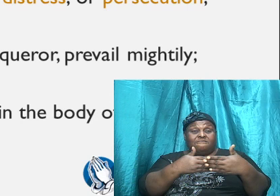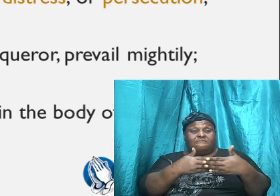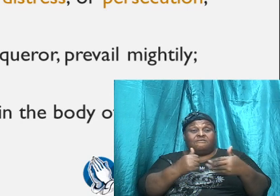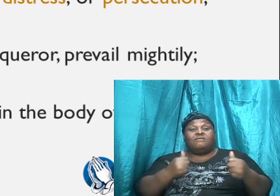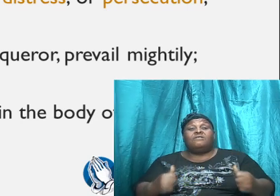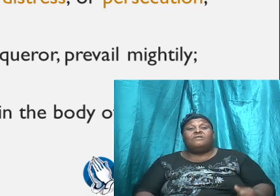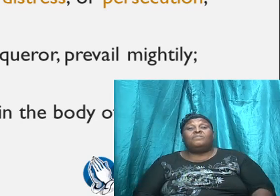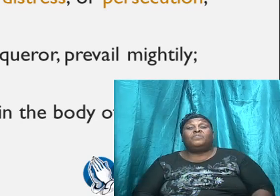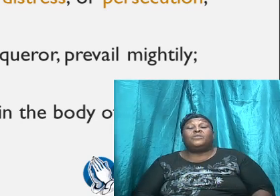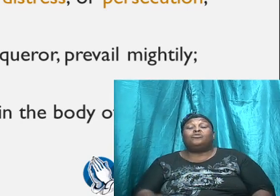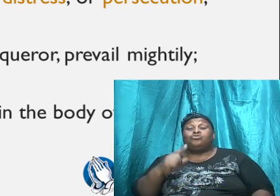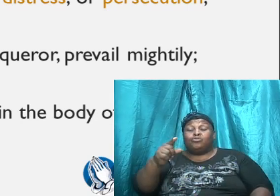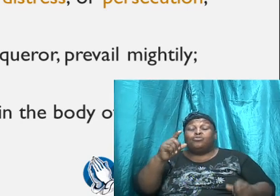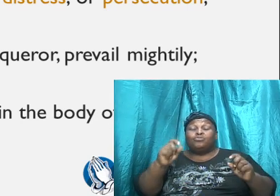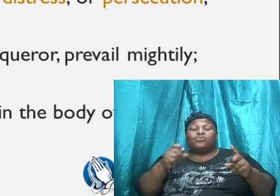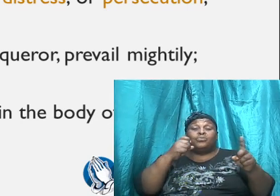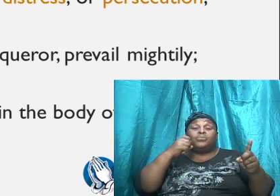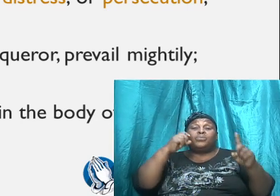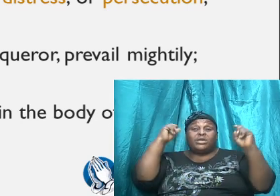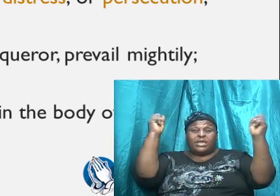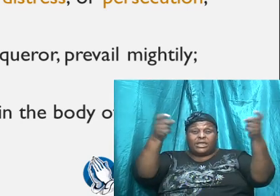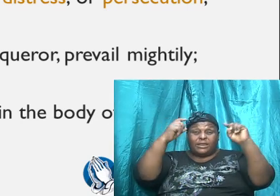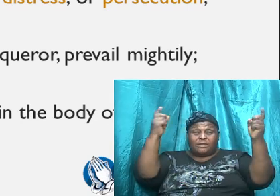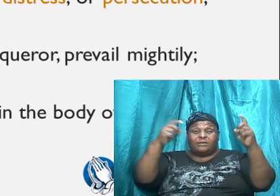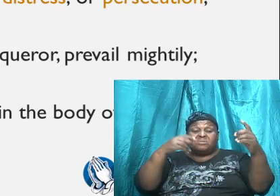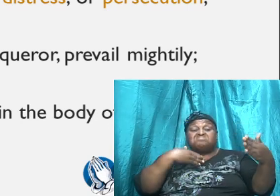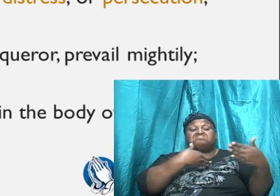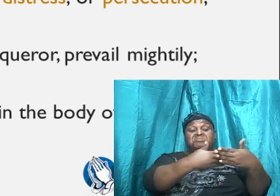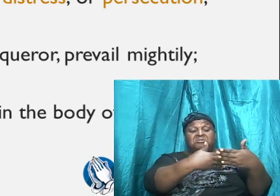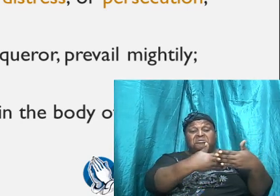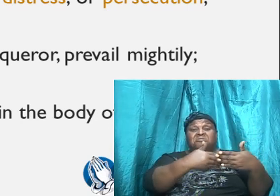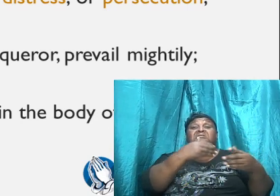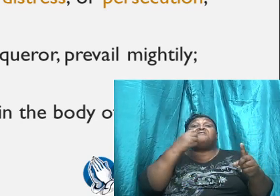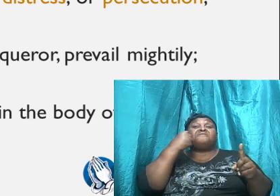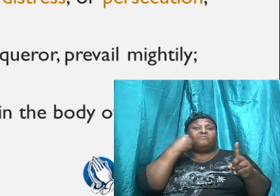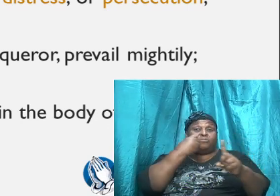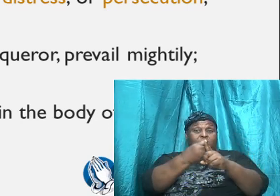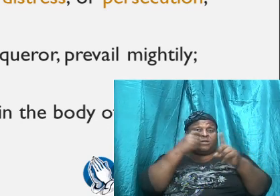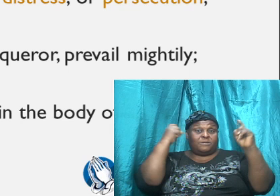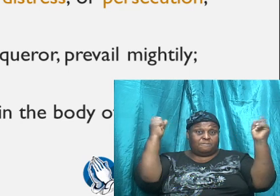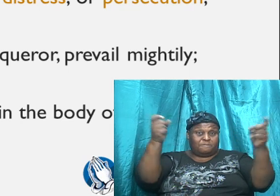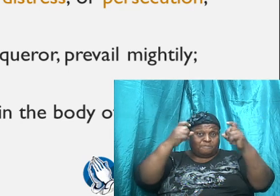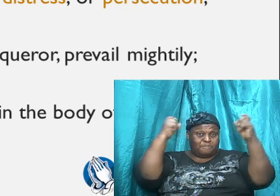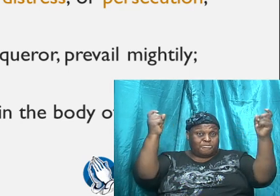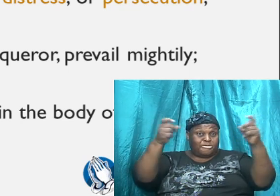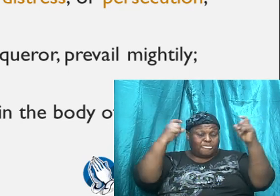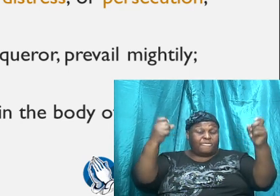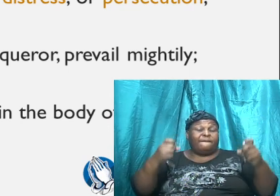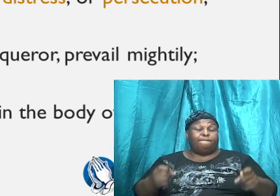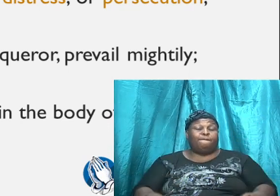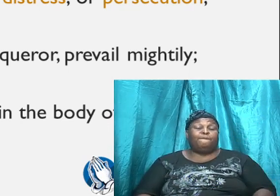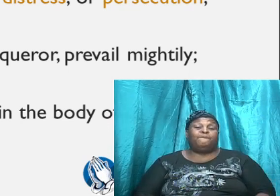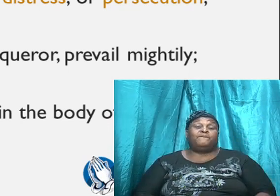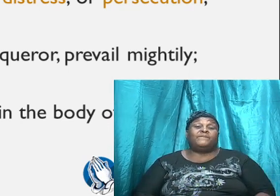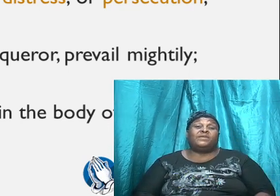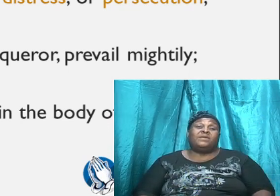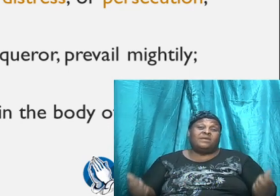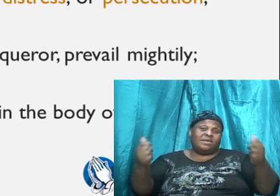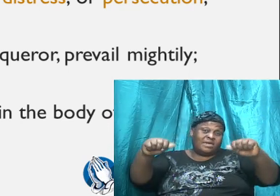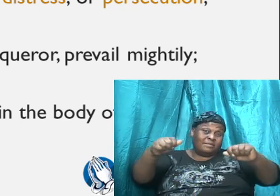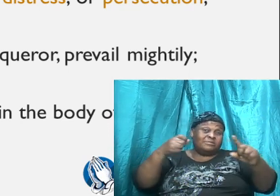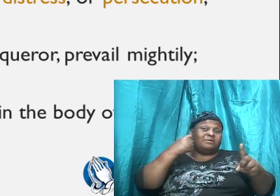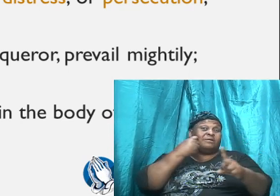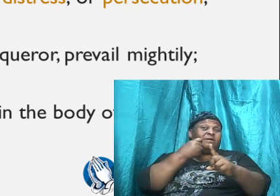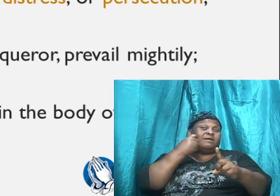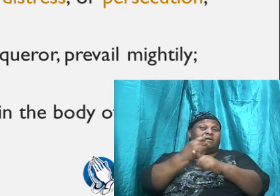right, you could win, know, it could be a close fight, and you were able to conquer the enemy,